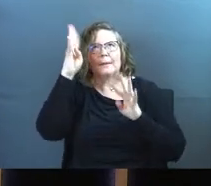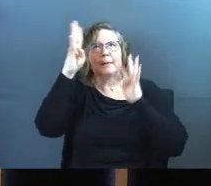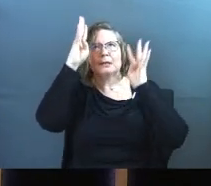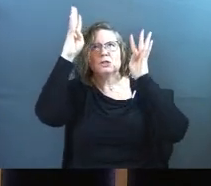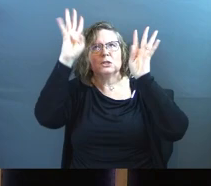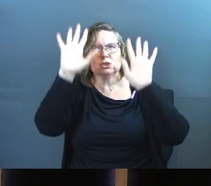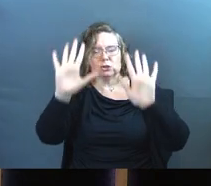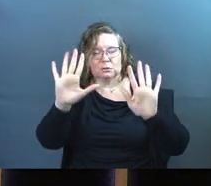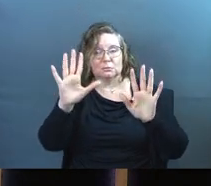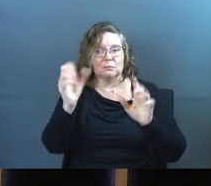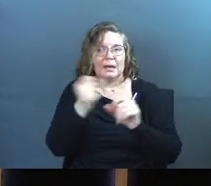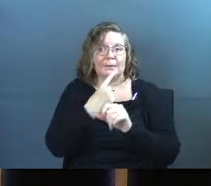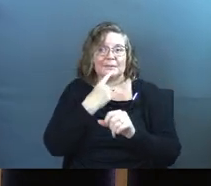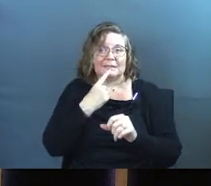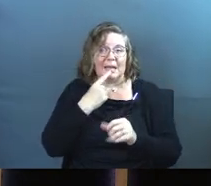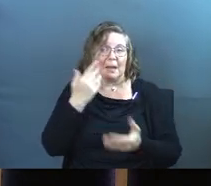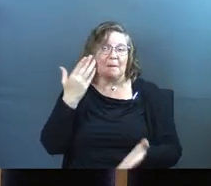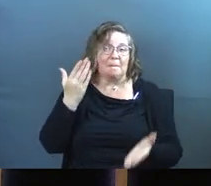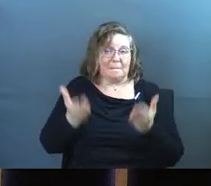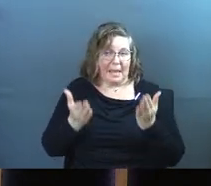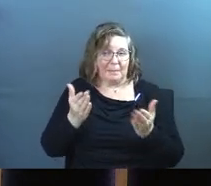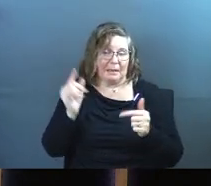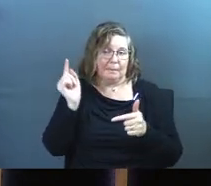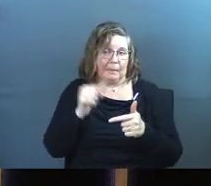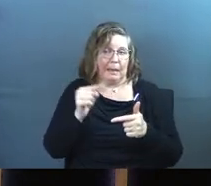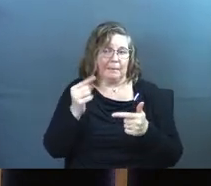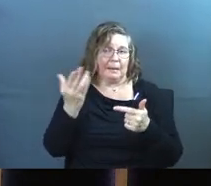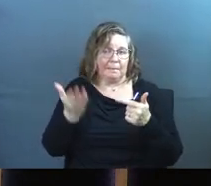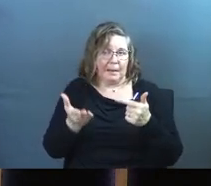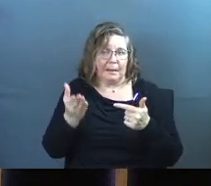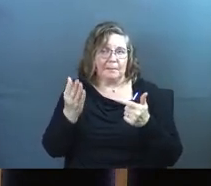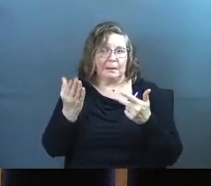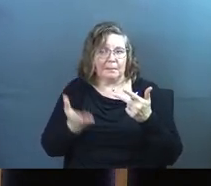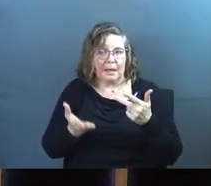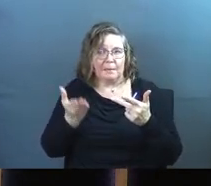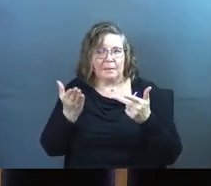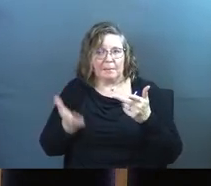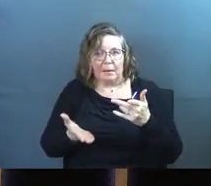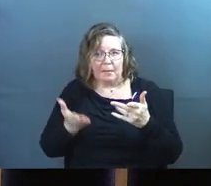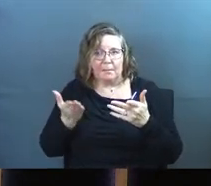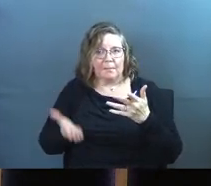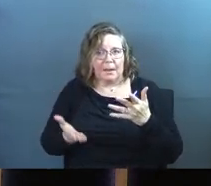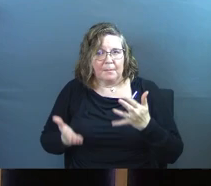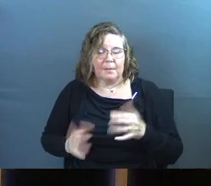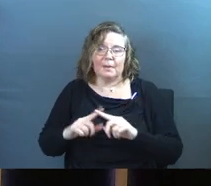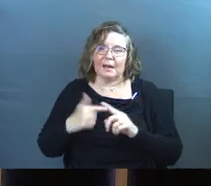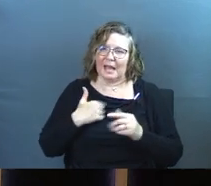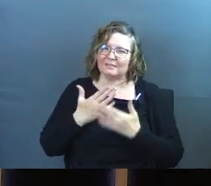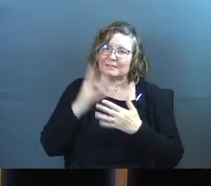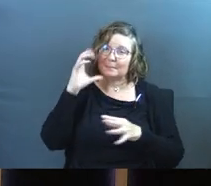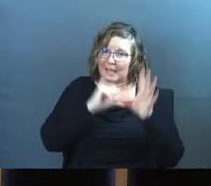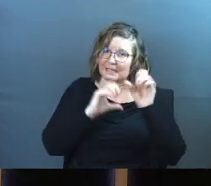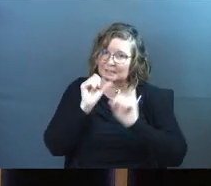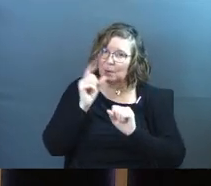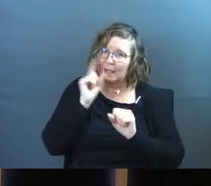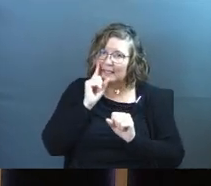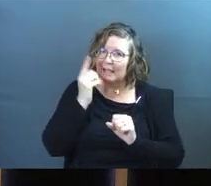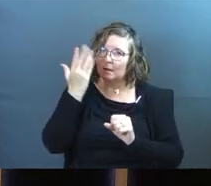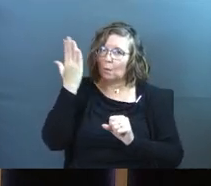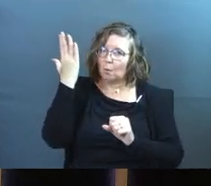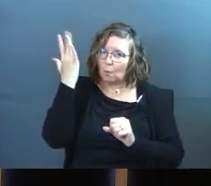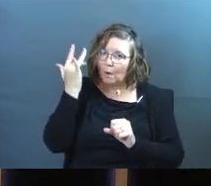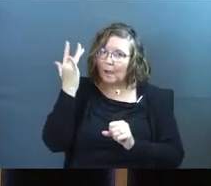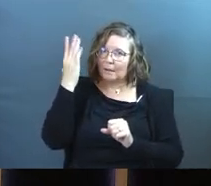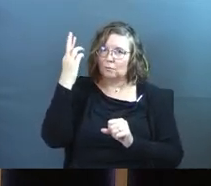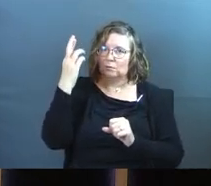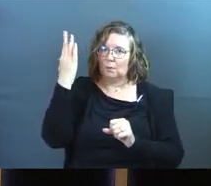for just a minute. And I'm going to say the word maybe a lot right now because we don't know exactly all the things that God was doing, but I've got some guesses. Can I give you some